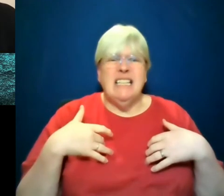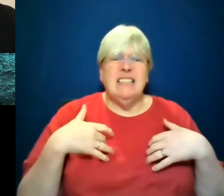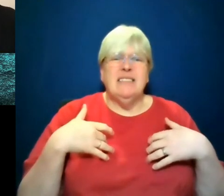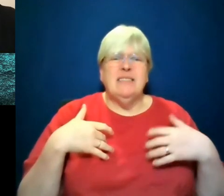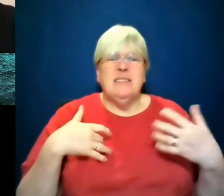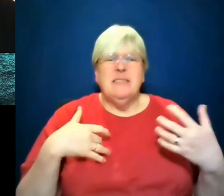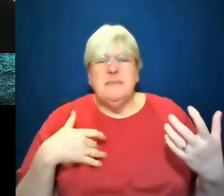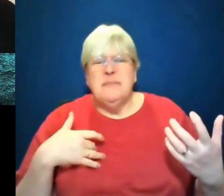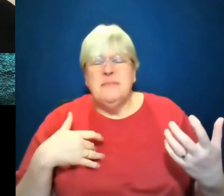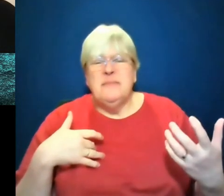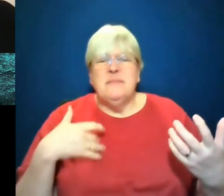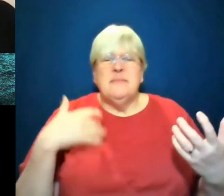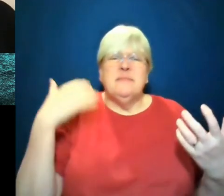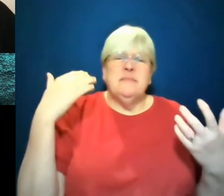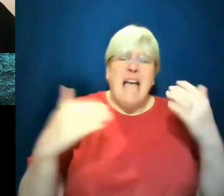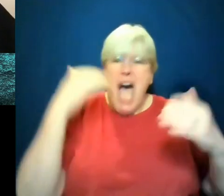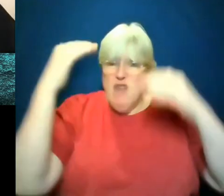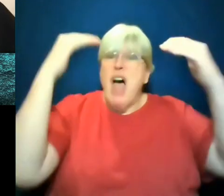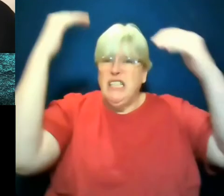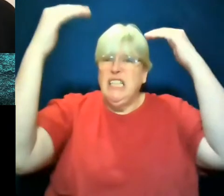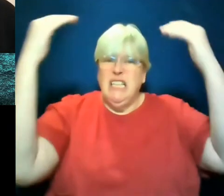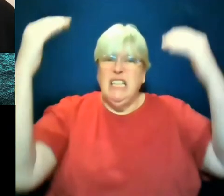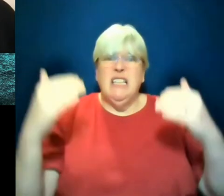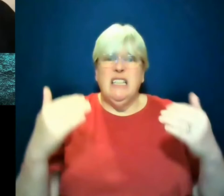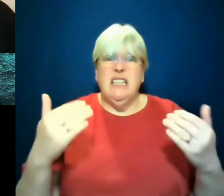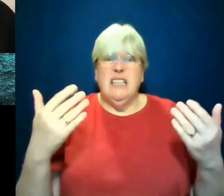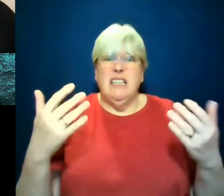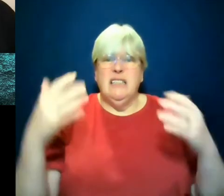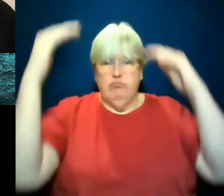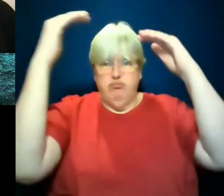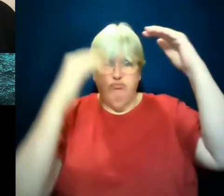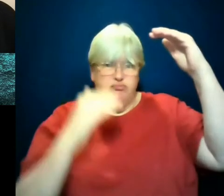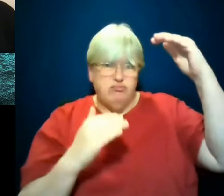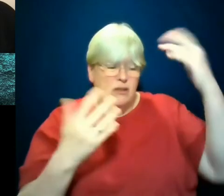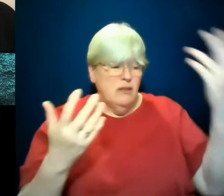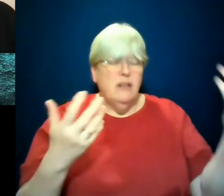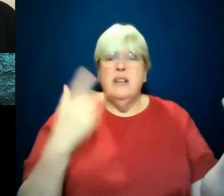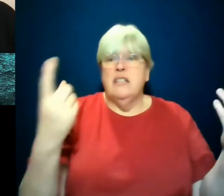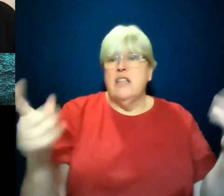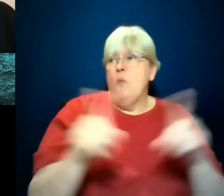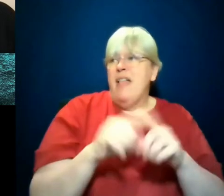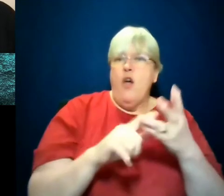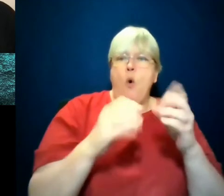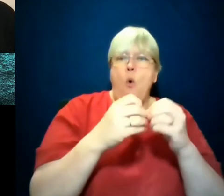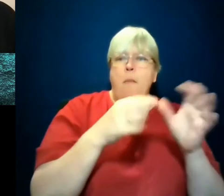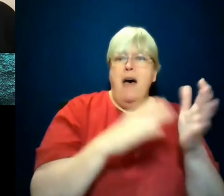always been hierarchically at the top. And now what is shifting? What is happening? If somebody like Obama can ascend to the top of